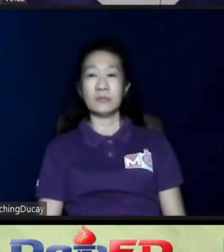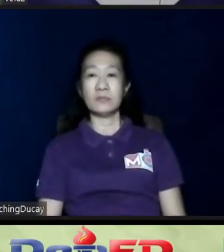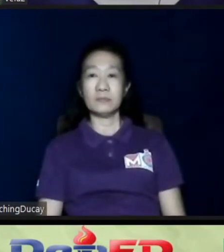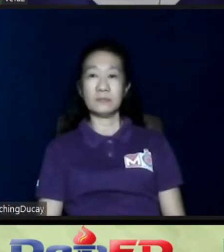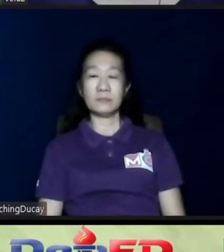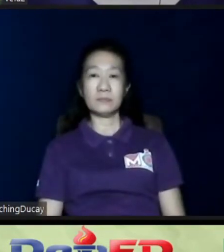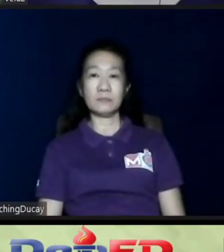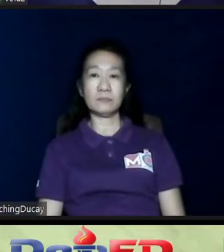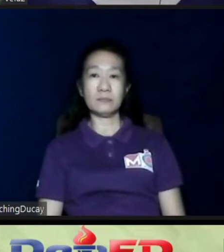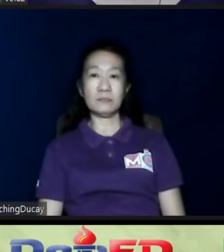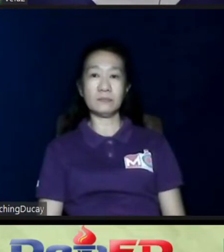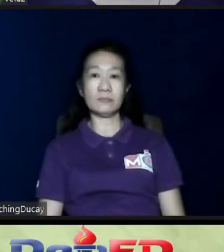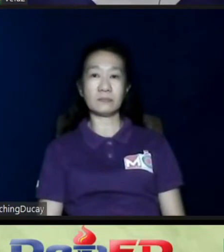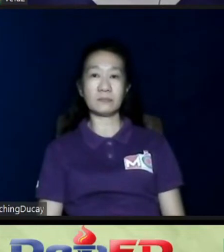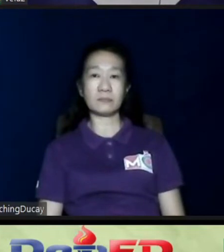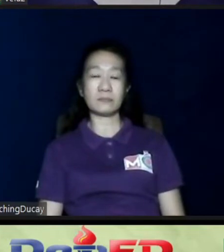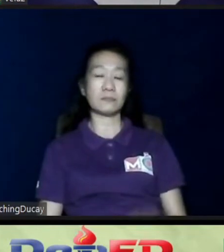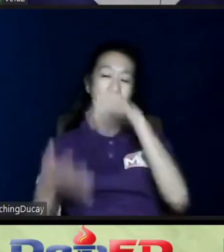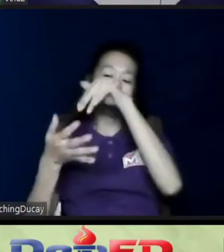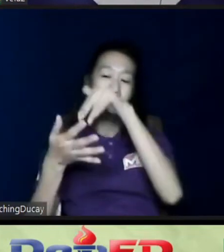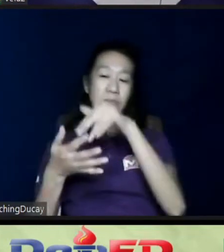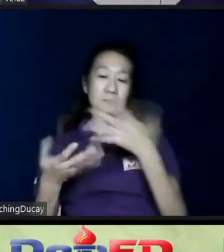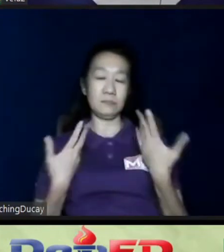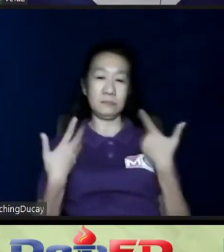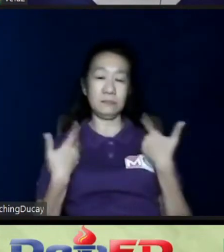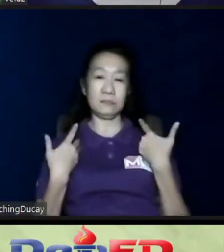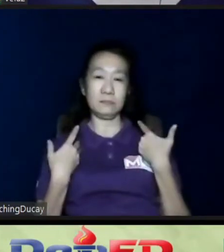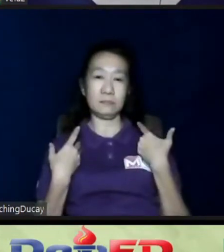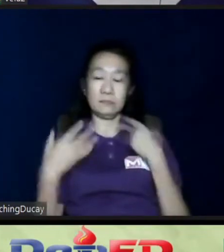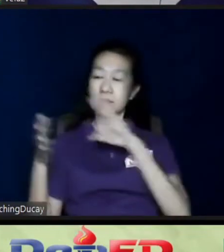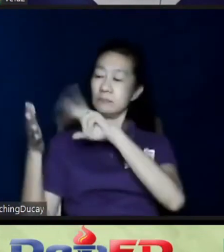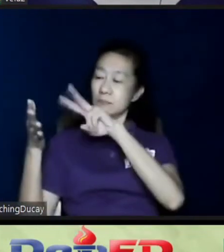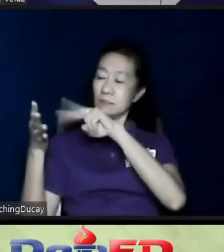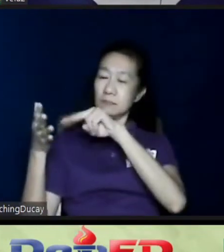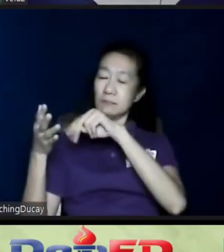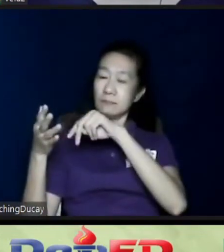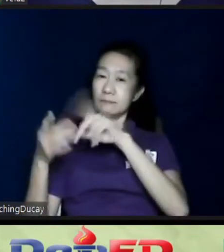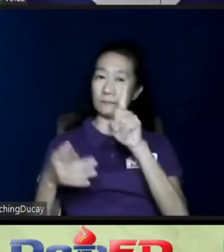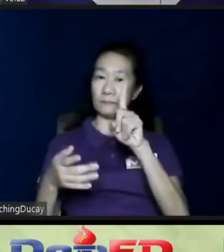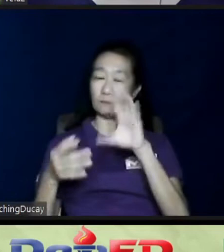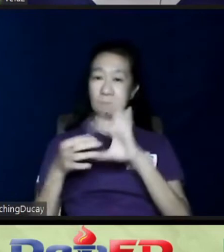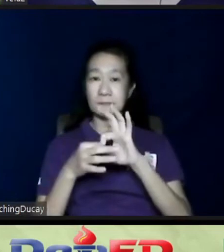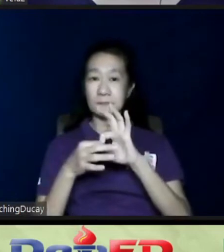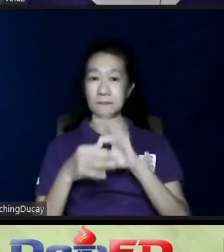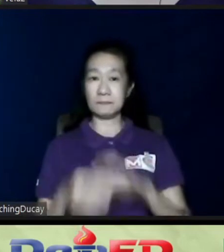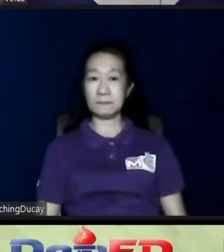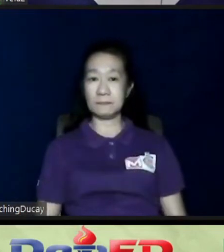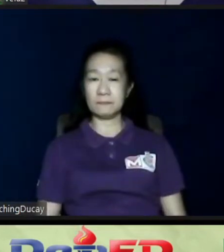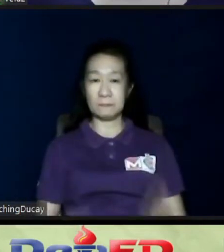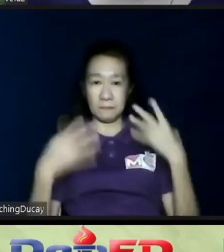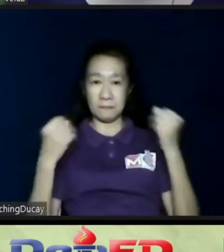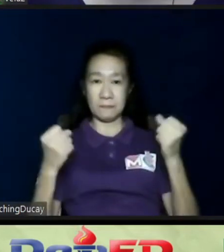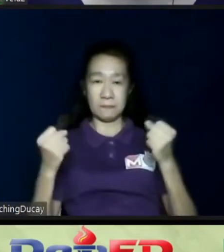in the studies that I have read, one of the very strong